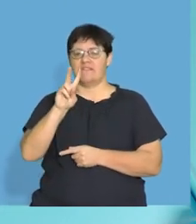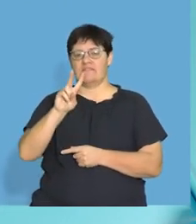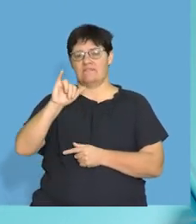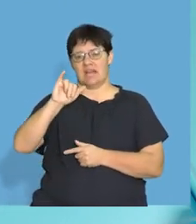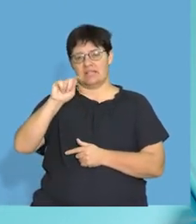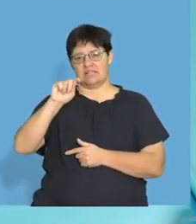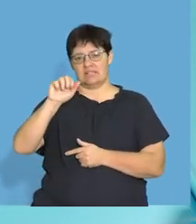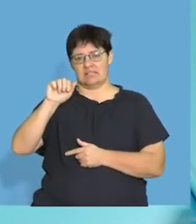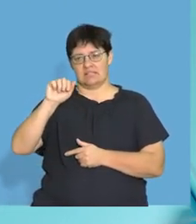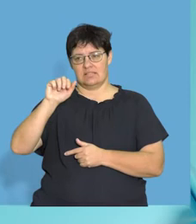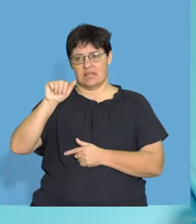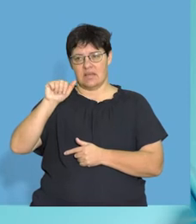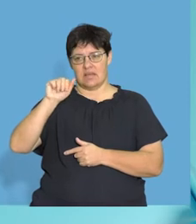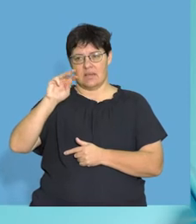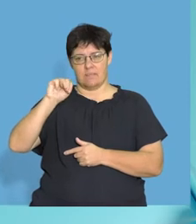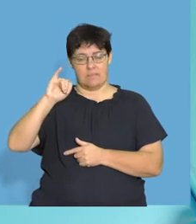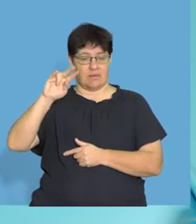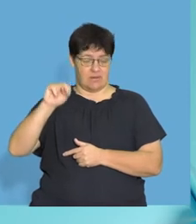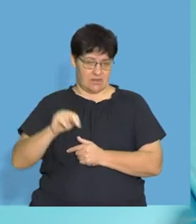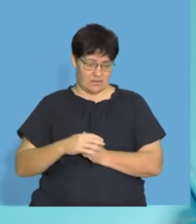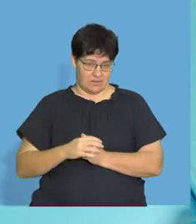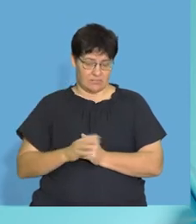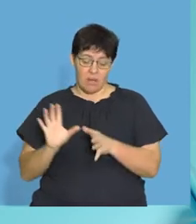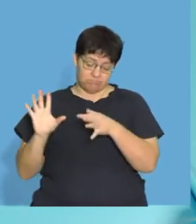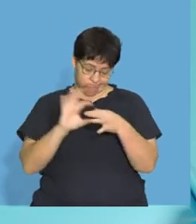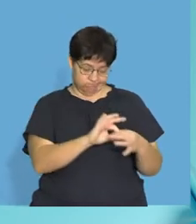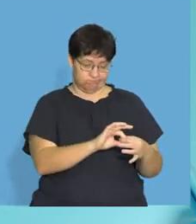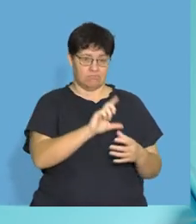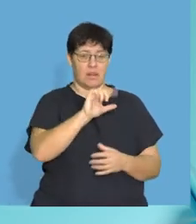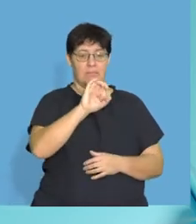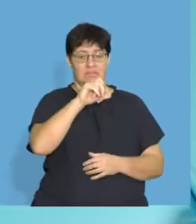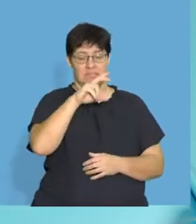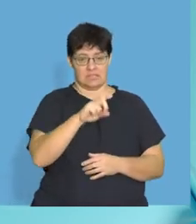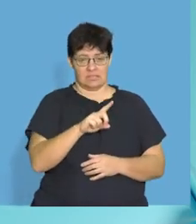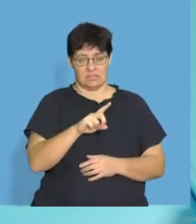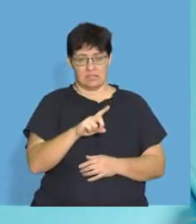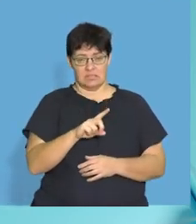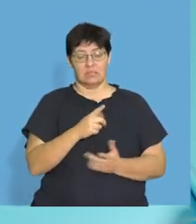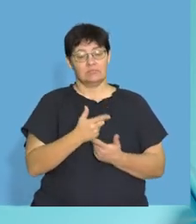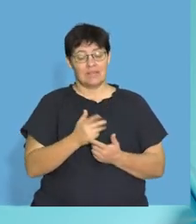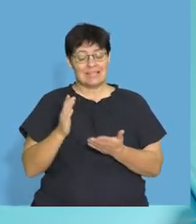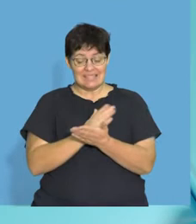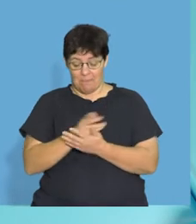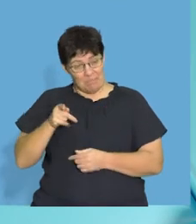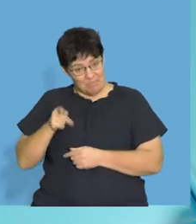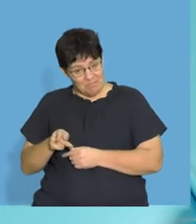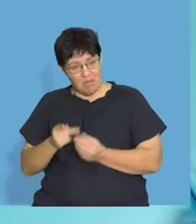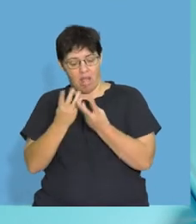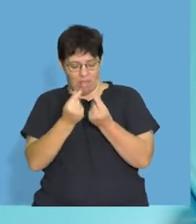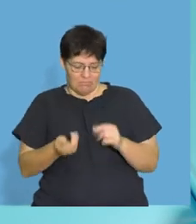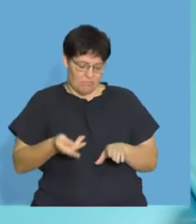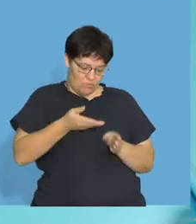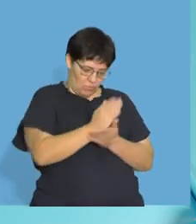the lipids. As I said to you, one of the things is some of the lipids dissolve in, well, some of the vitamins dissolve in